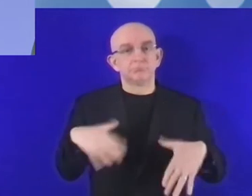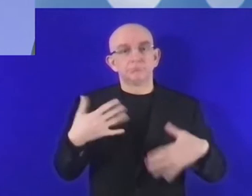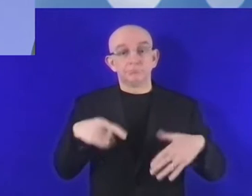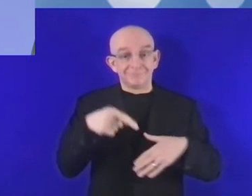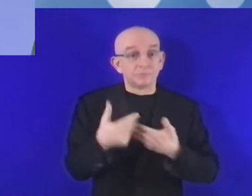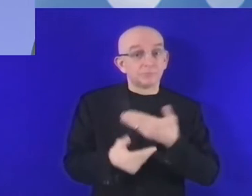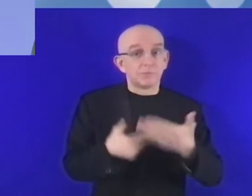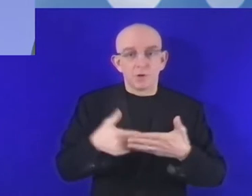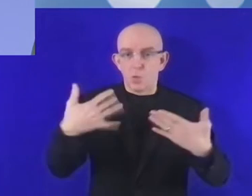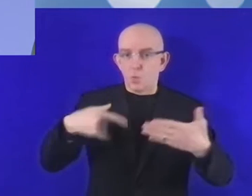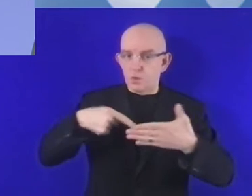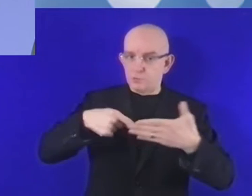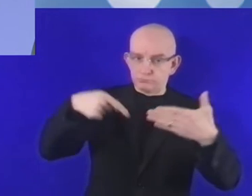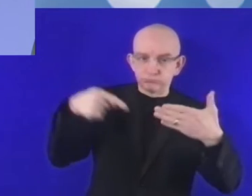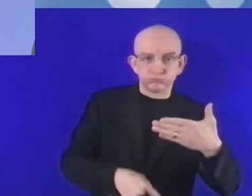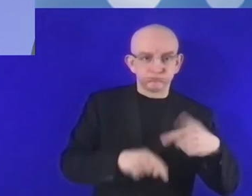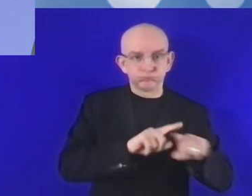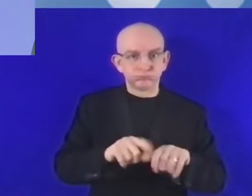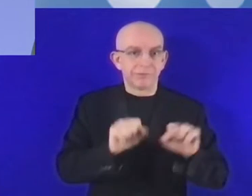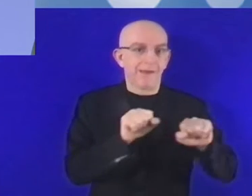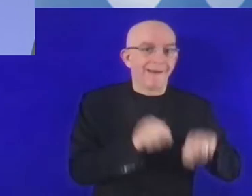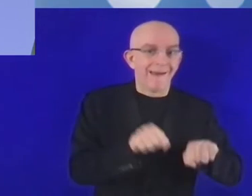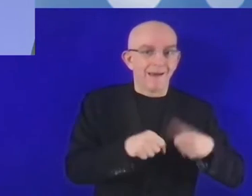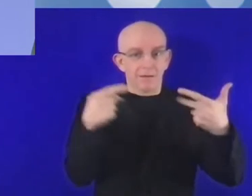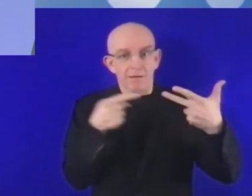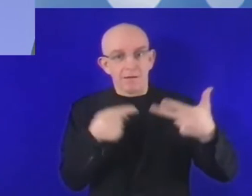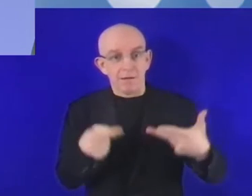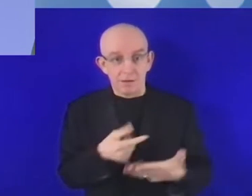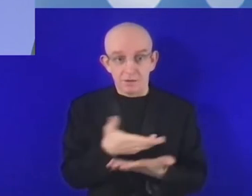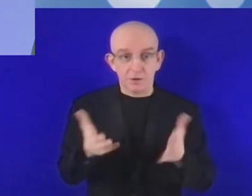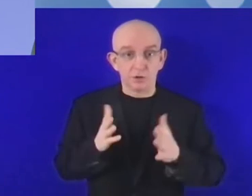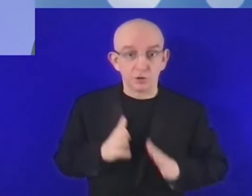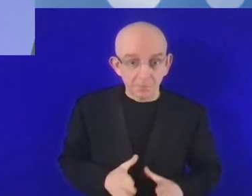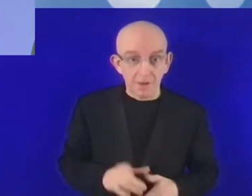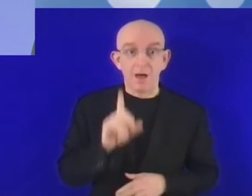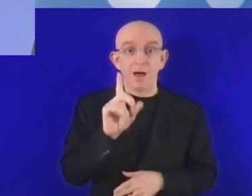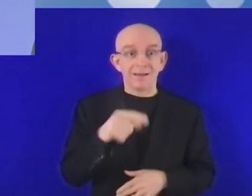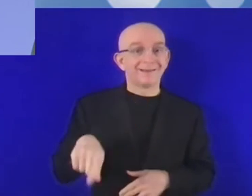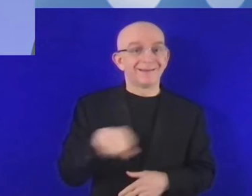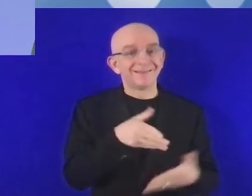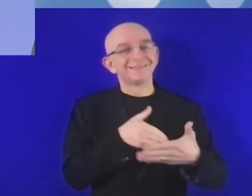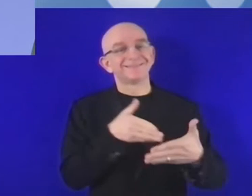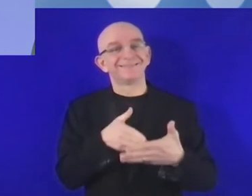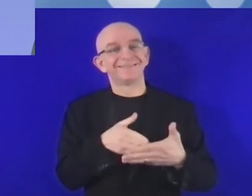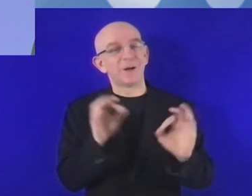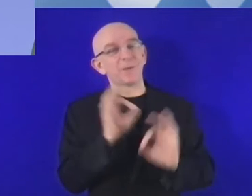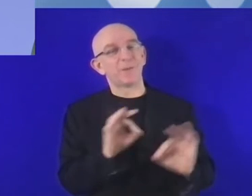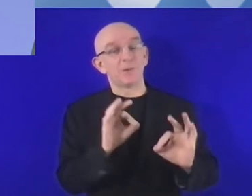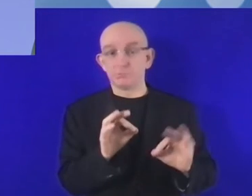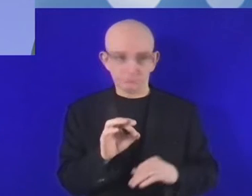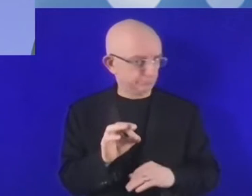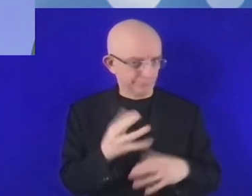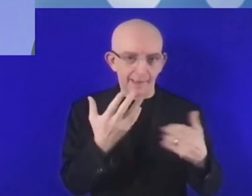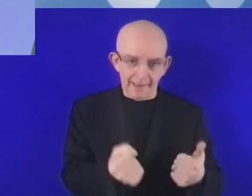of negative effects, especially for businesses. Many of them have had a phase to face a new virtual